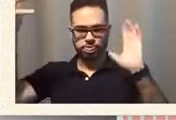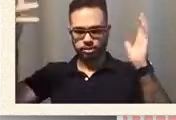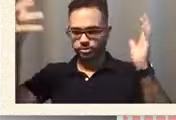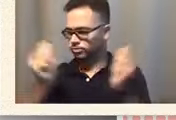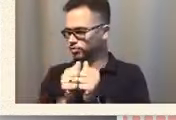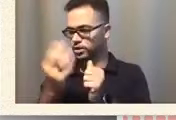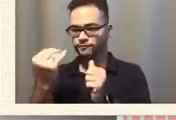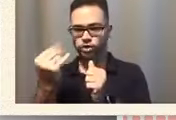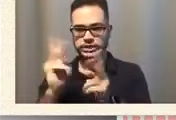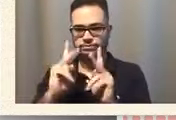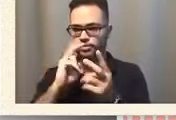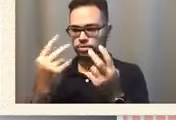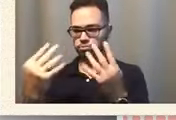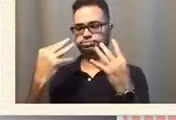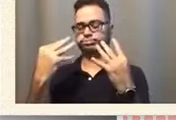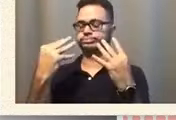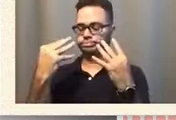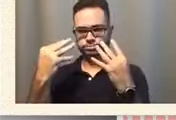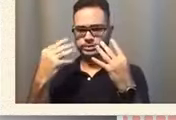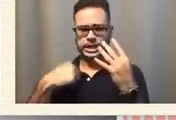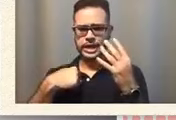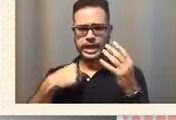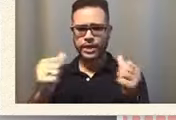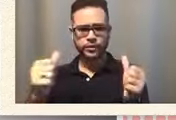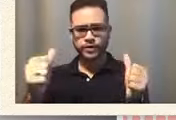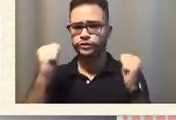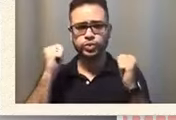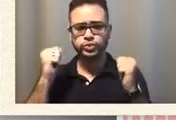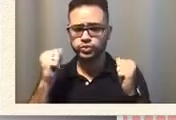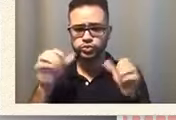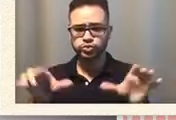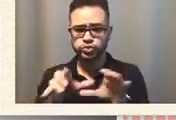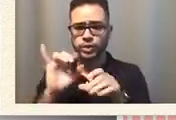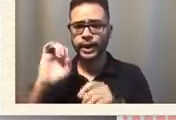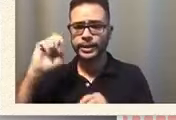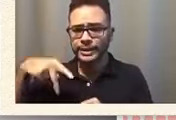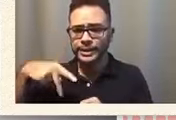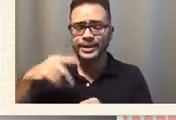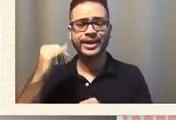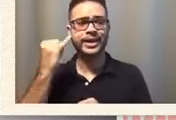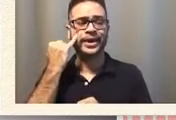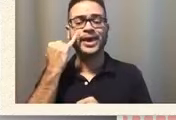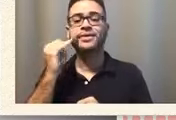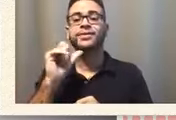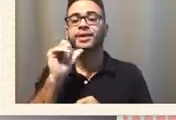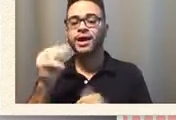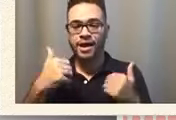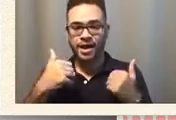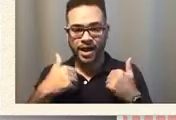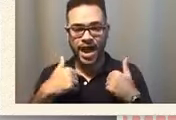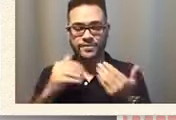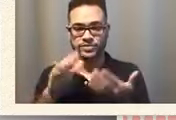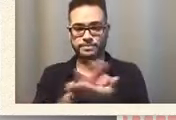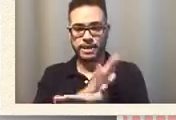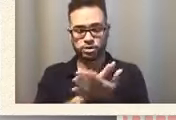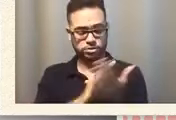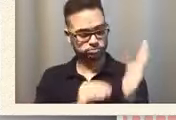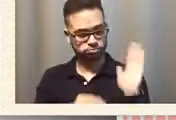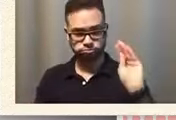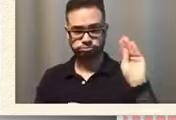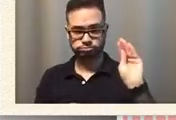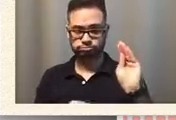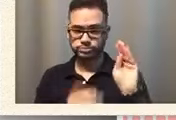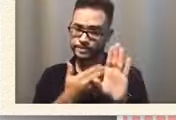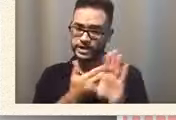and i refuse to do ieps unless there is a document in my hand before a week or